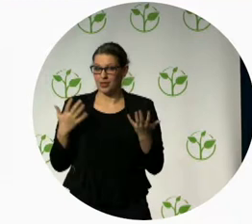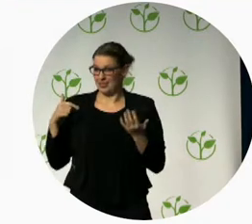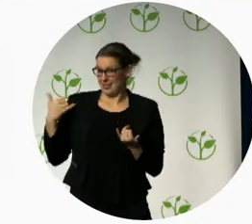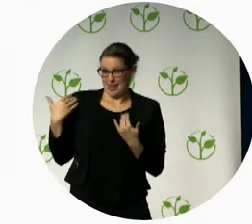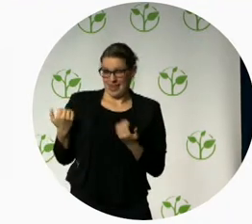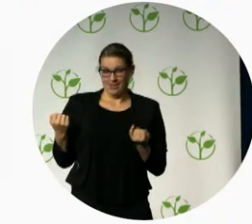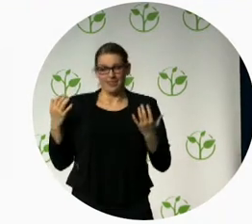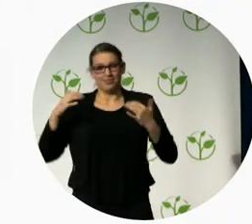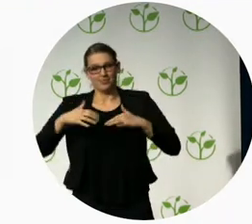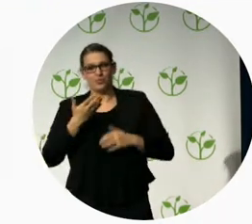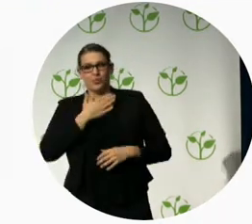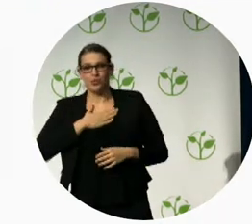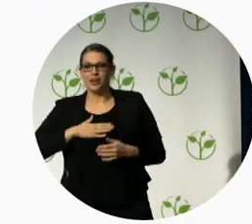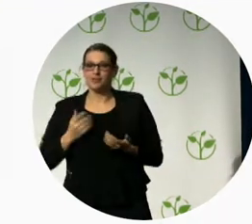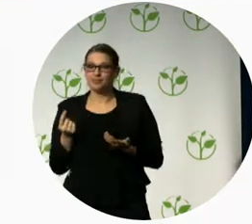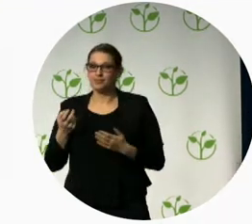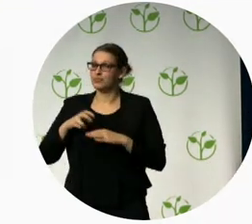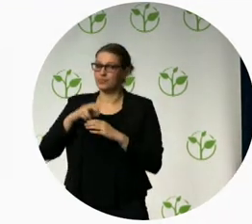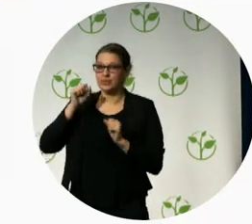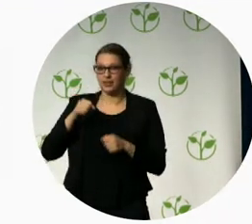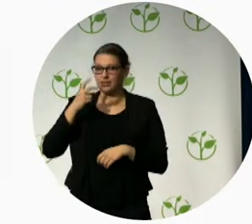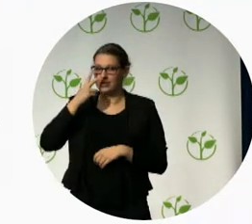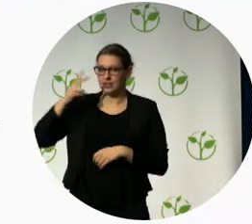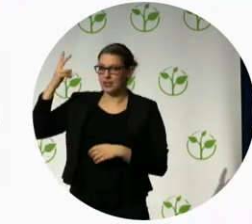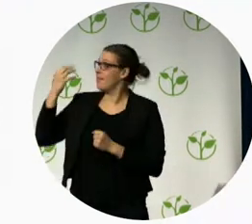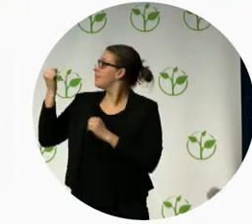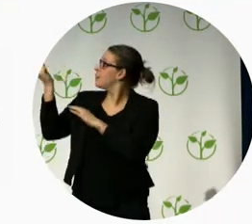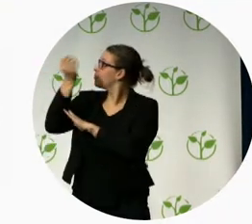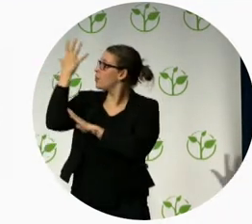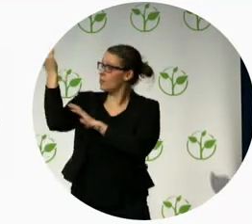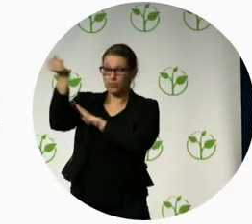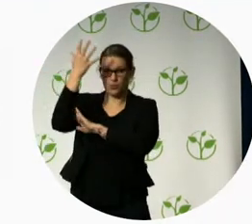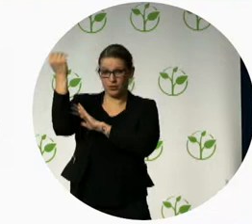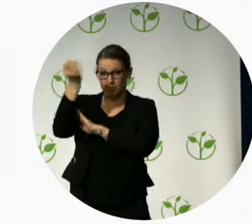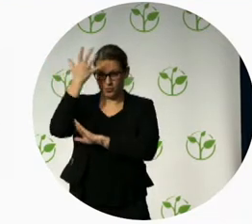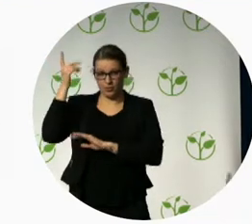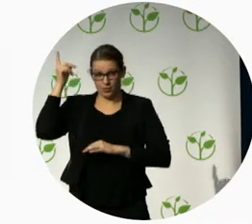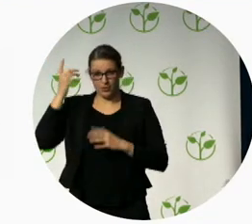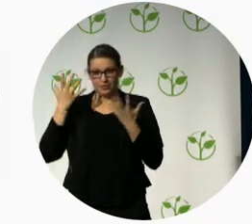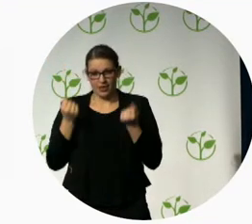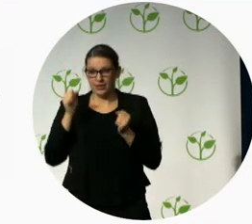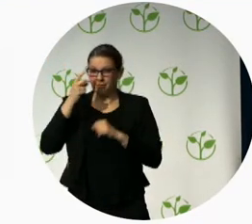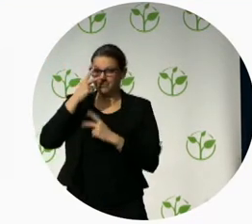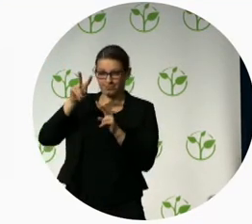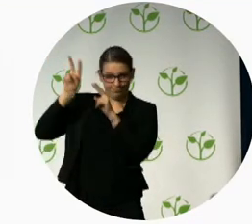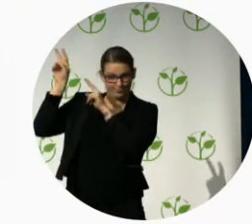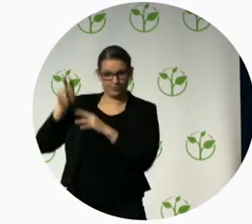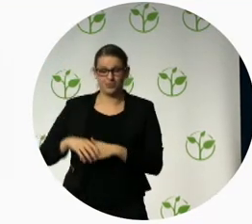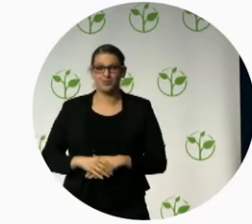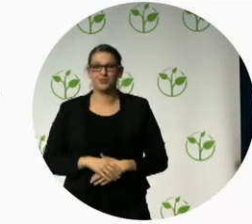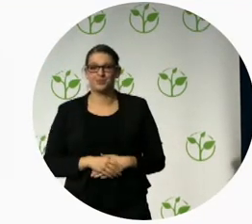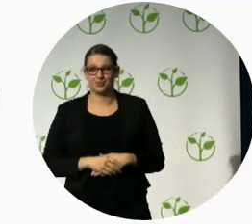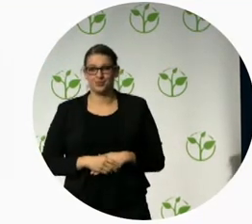here is a slide from PowerPoint. We all know PowerPoint. But this PowerPoint here on screen